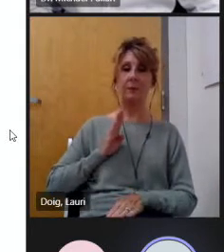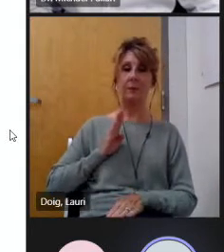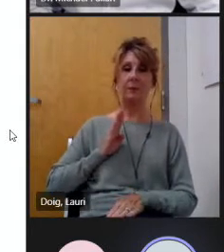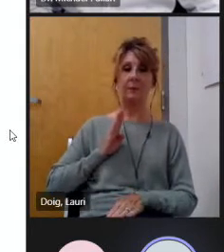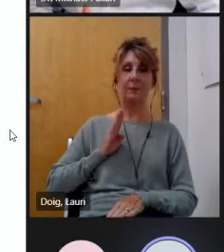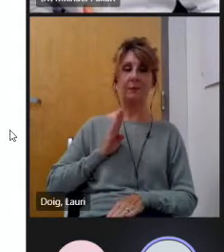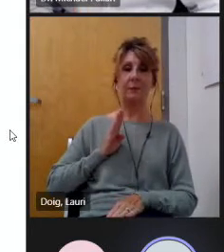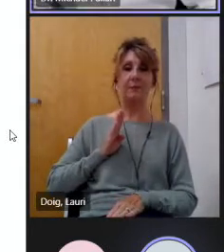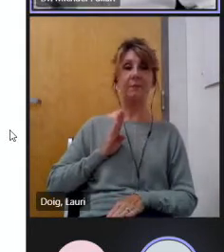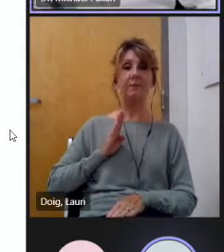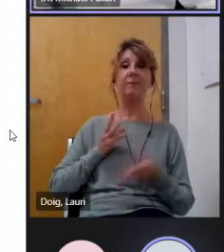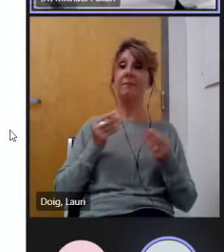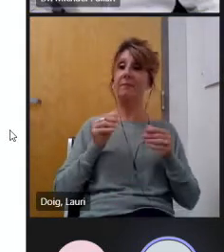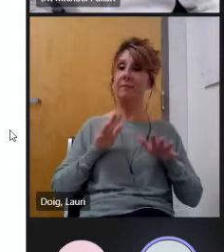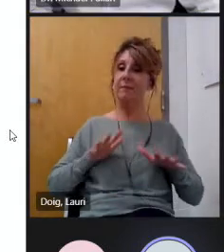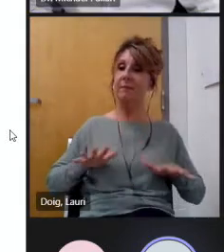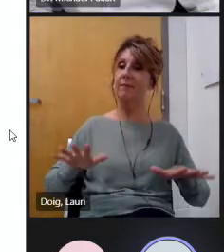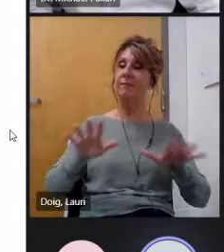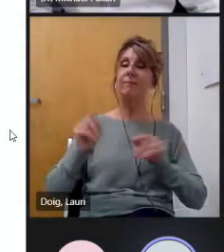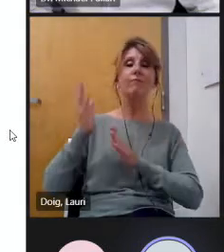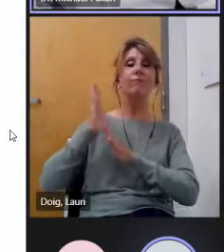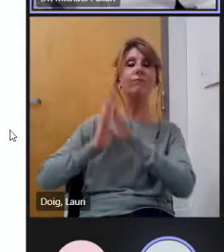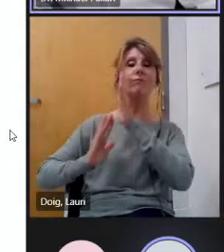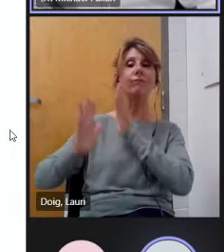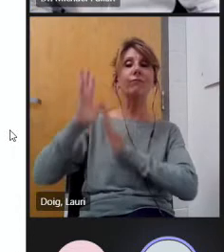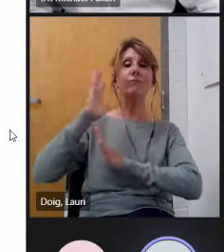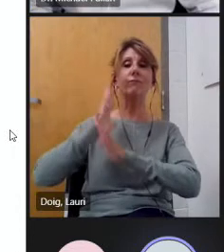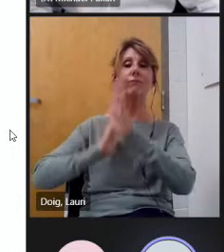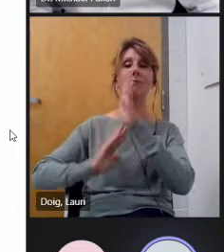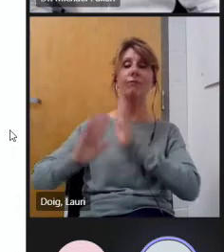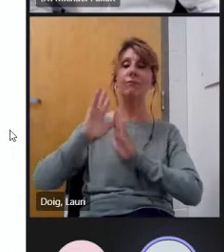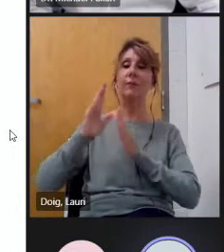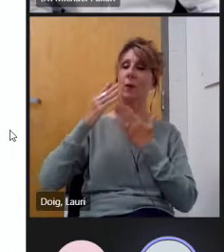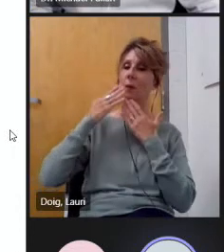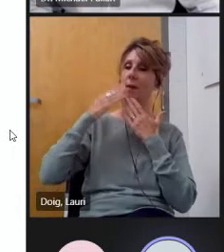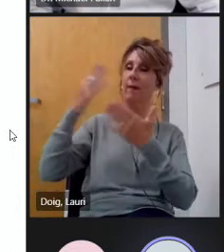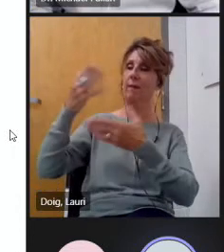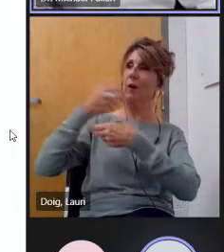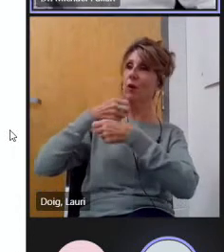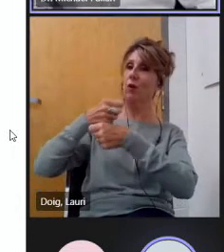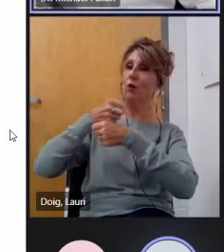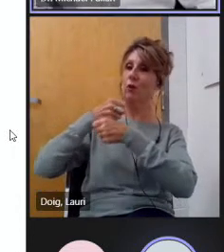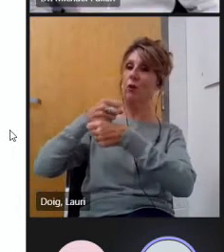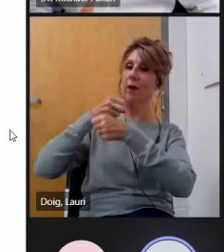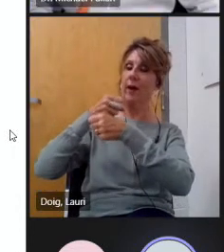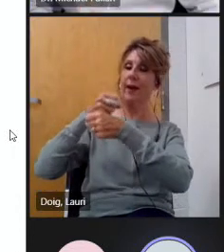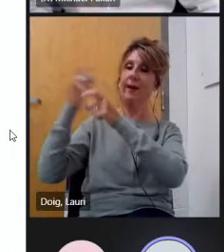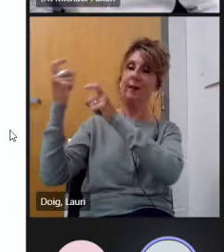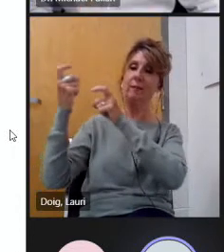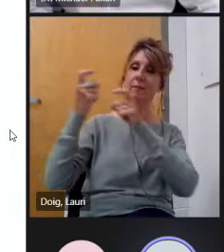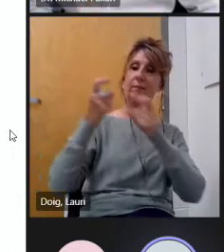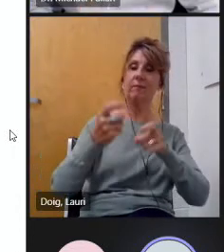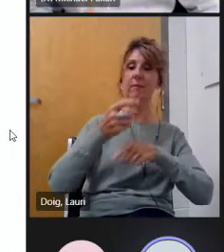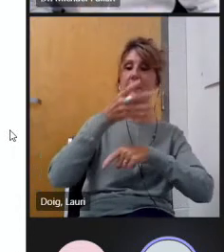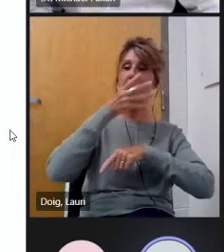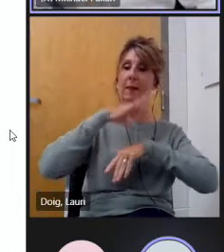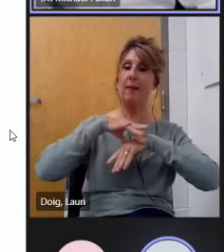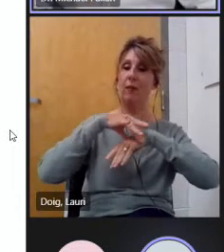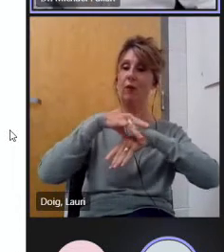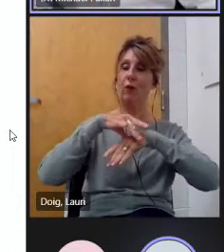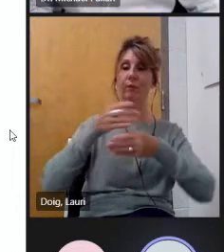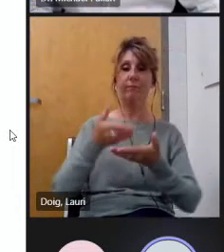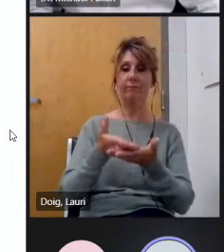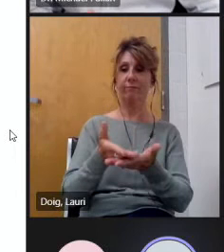ancestral lands we are thankful for the creator's gift of mother earth providing everything we need